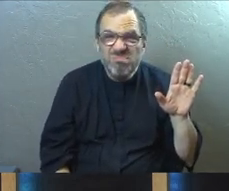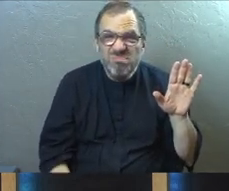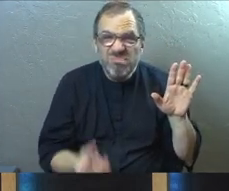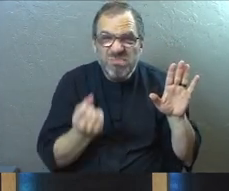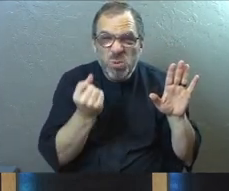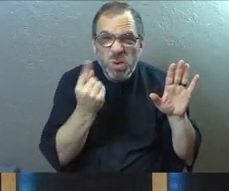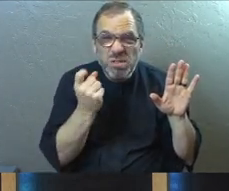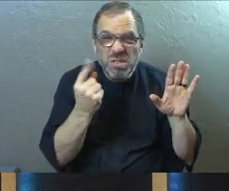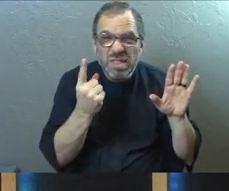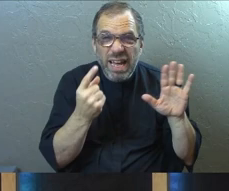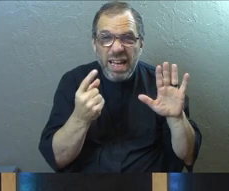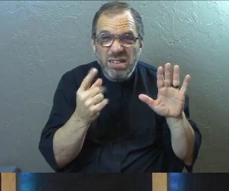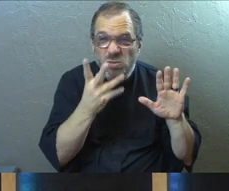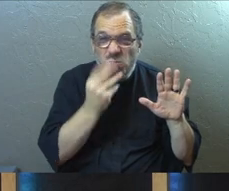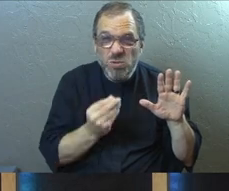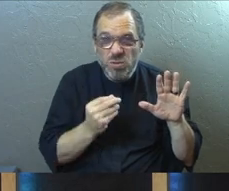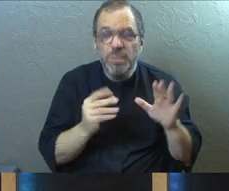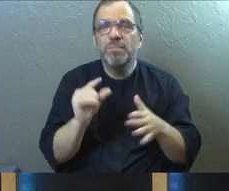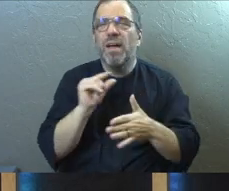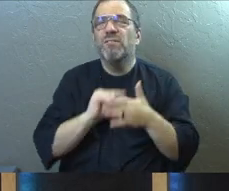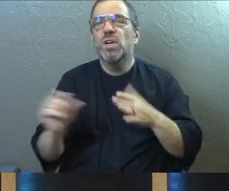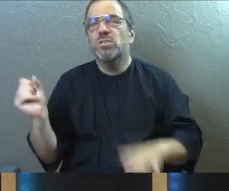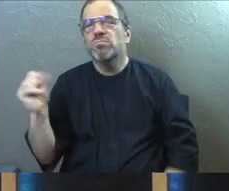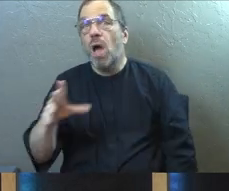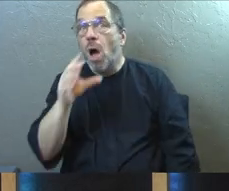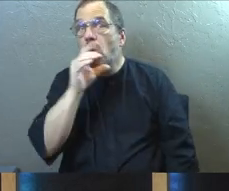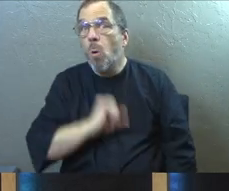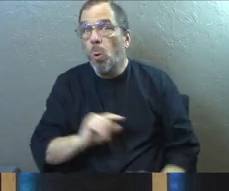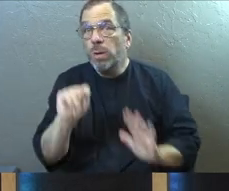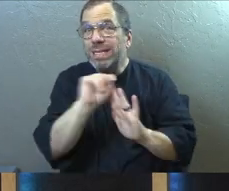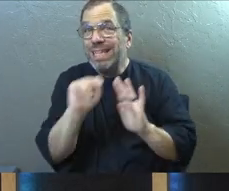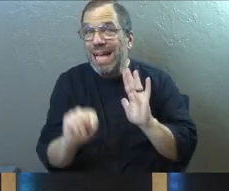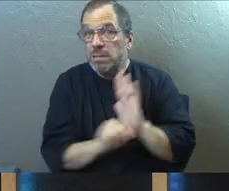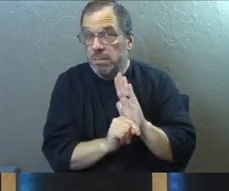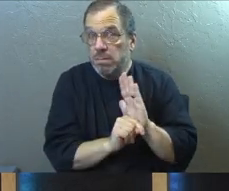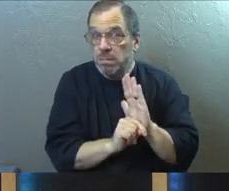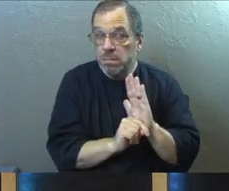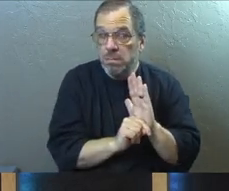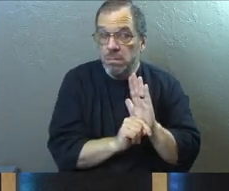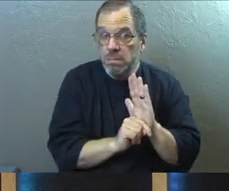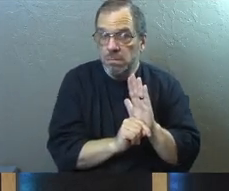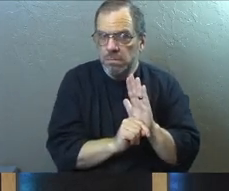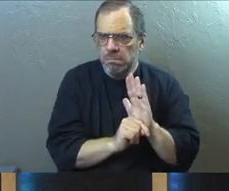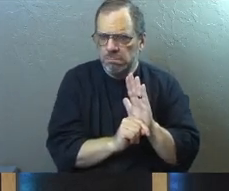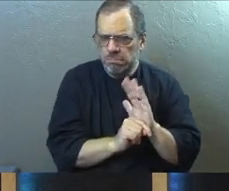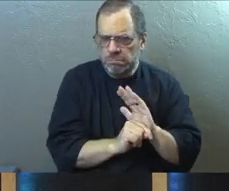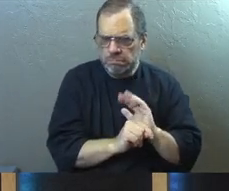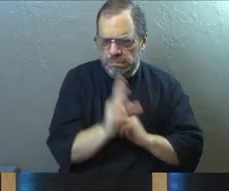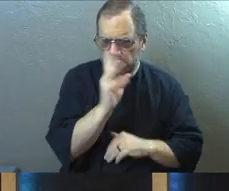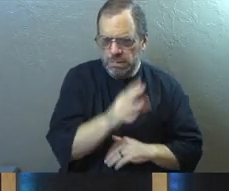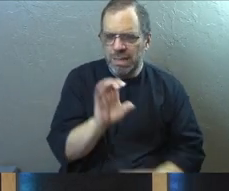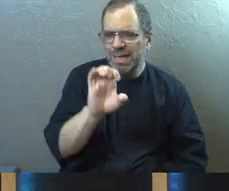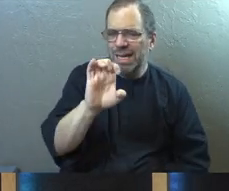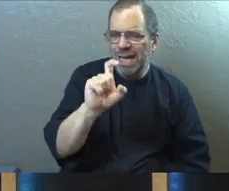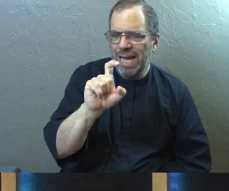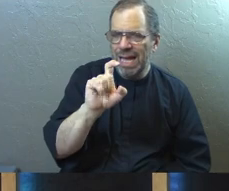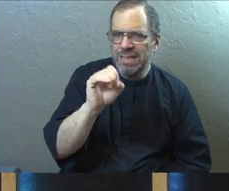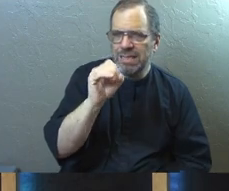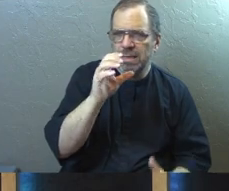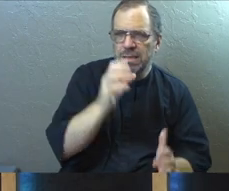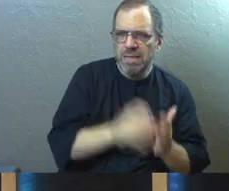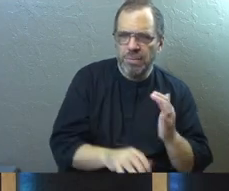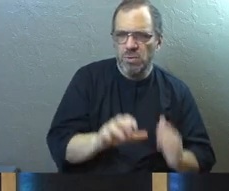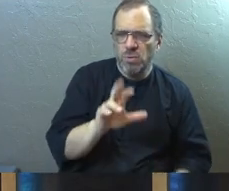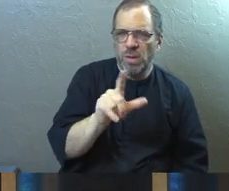they went. Here are some verses even from the Old Testament that I don't know how they ignored these. Look at Exodus 23